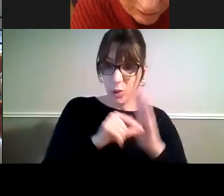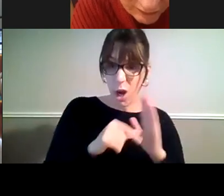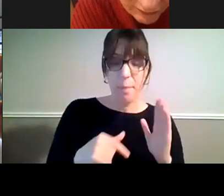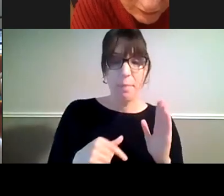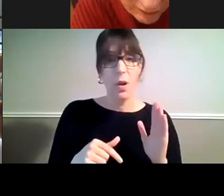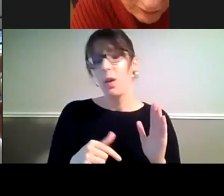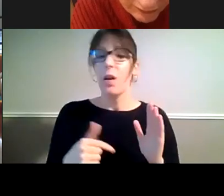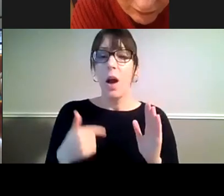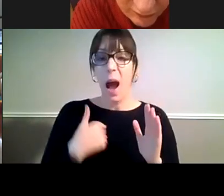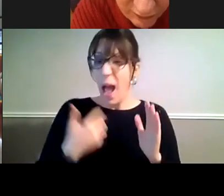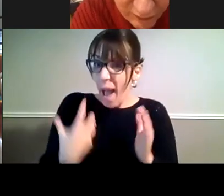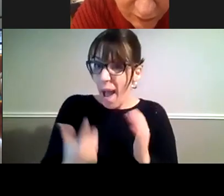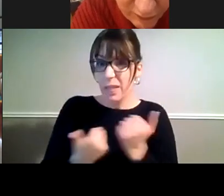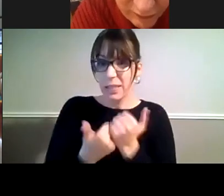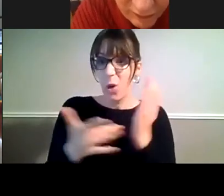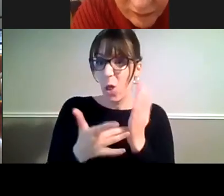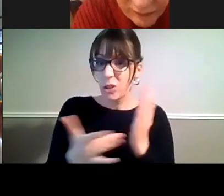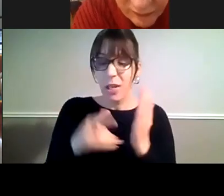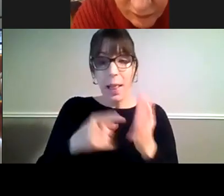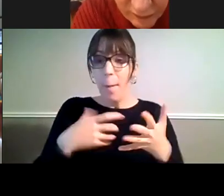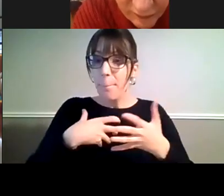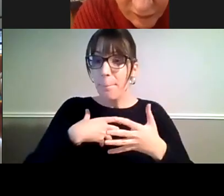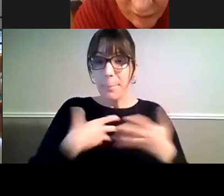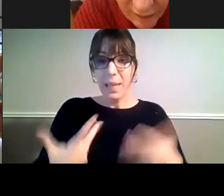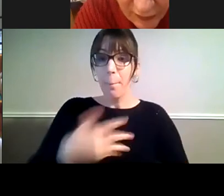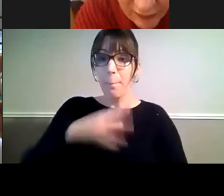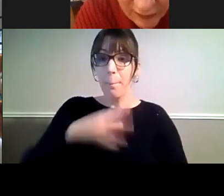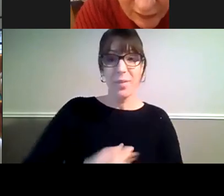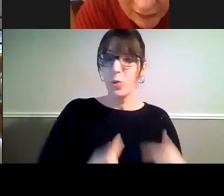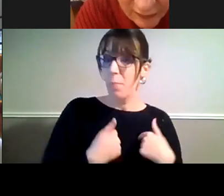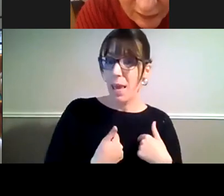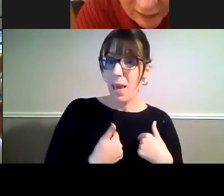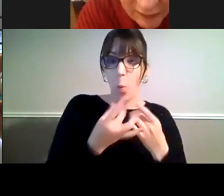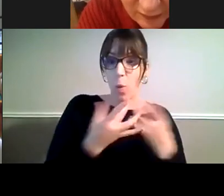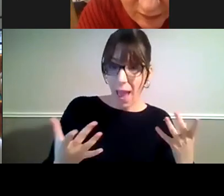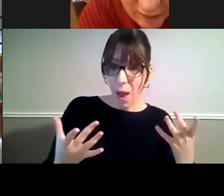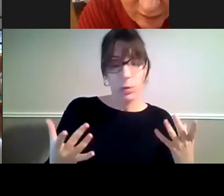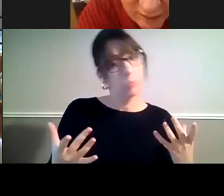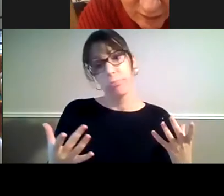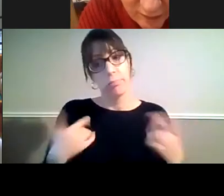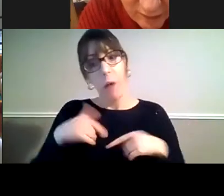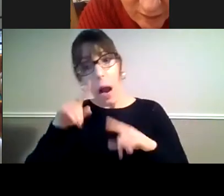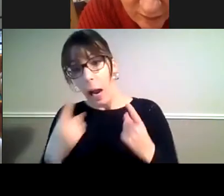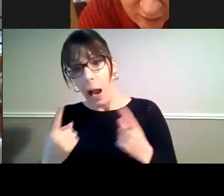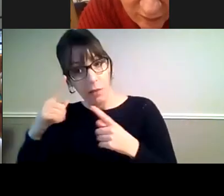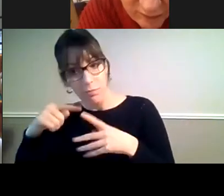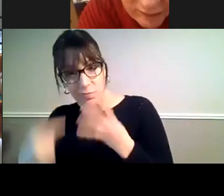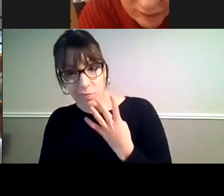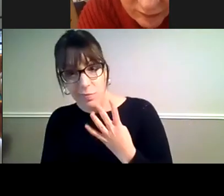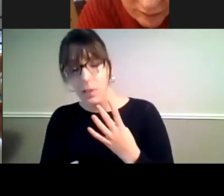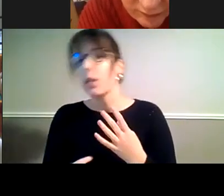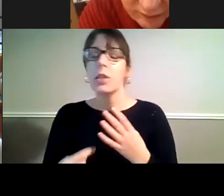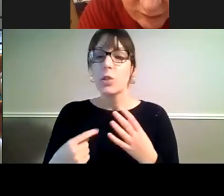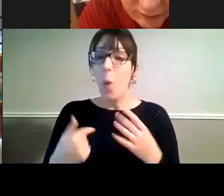some kind of support, you know, it's huge. So when I can see the benefit that it gives to me and what it could,